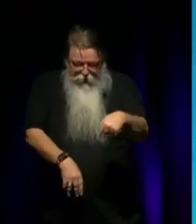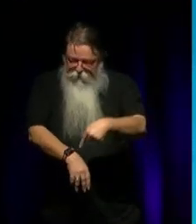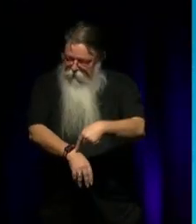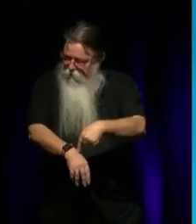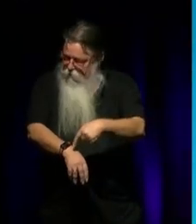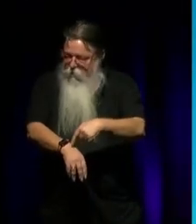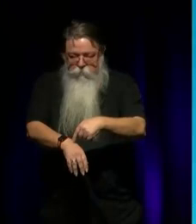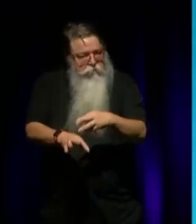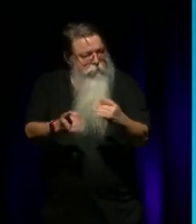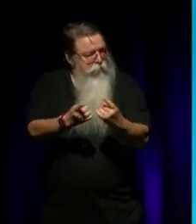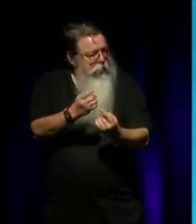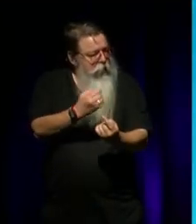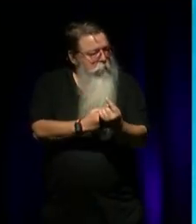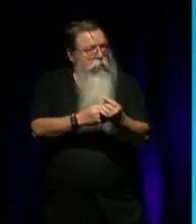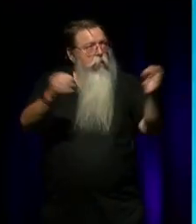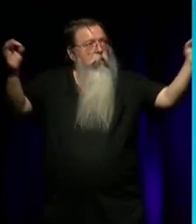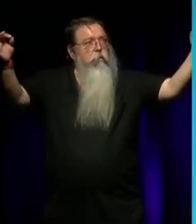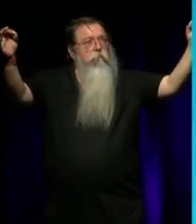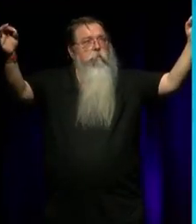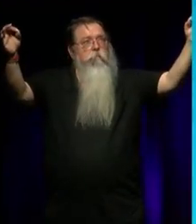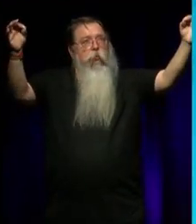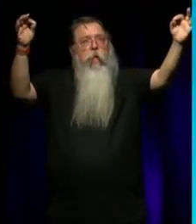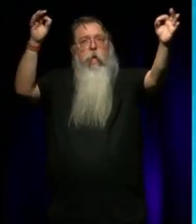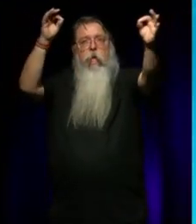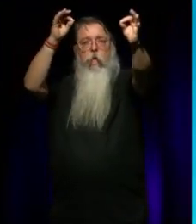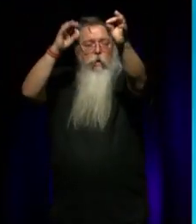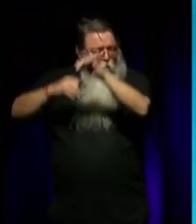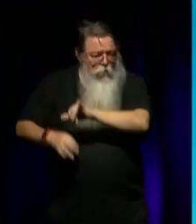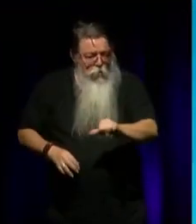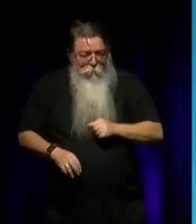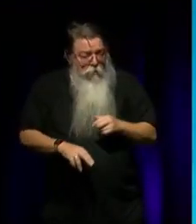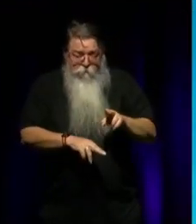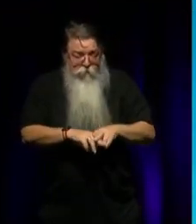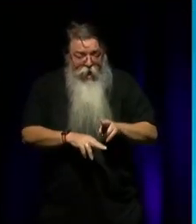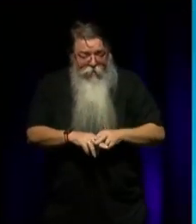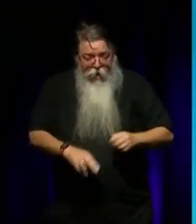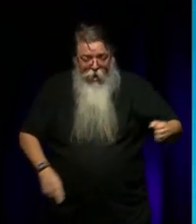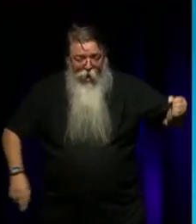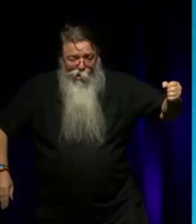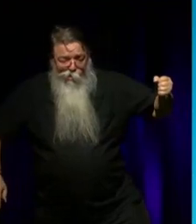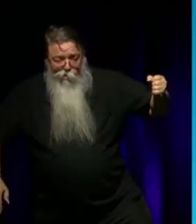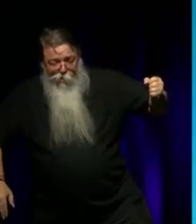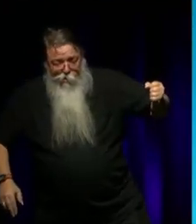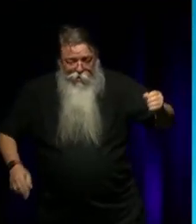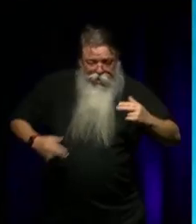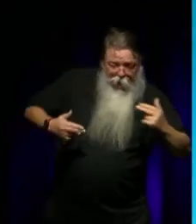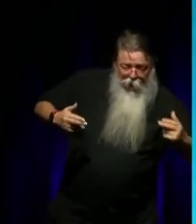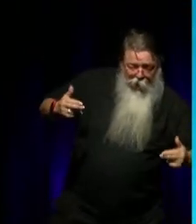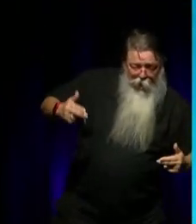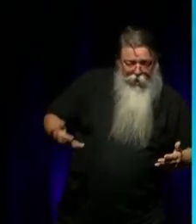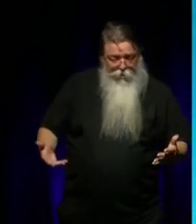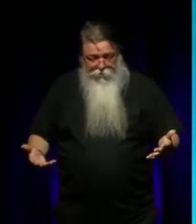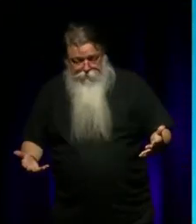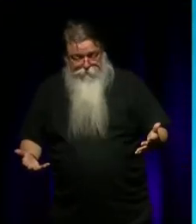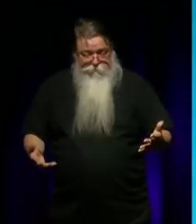Something must have lined up, or my father might have been singing a song and shaking his leg, I'm not sure. But I,